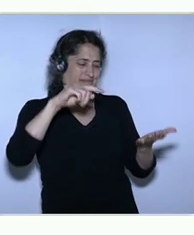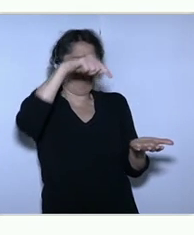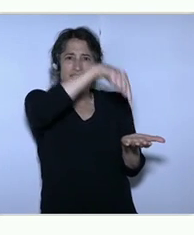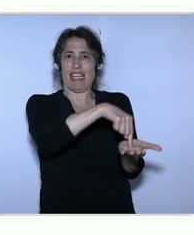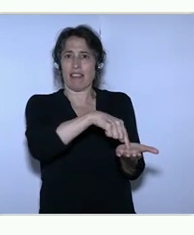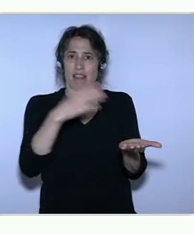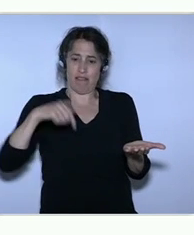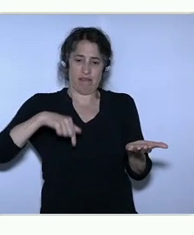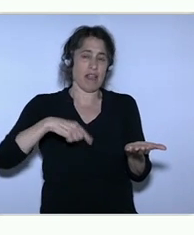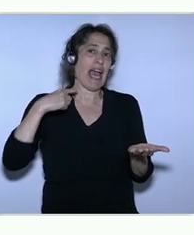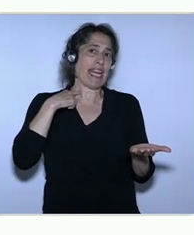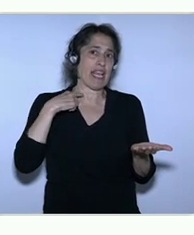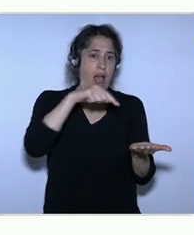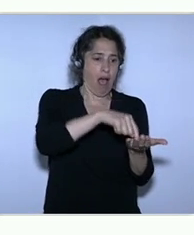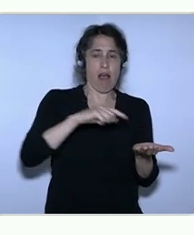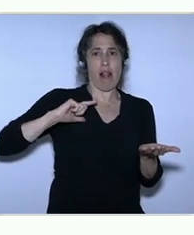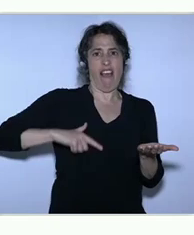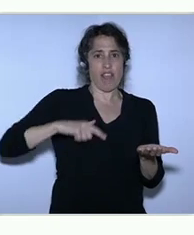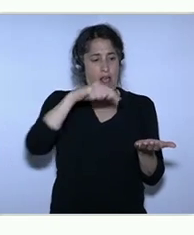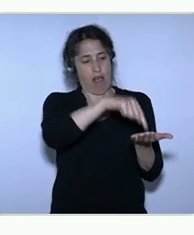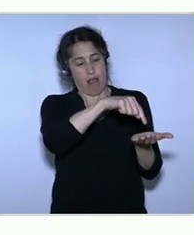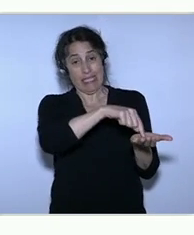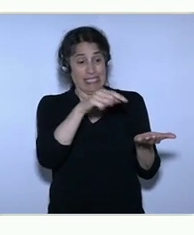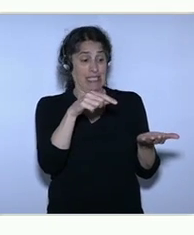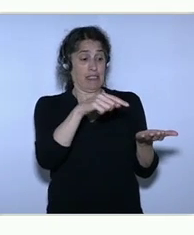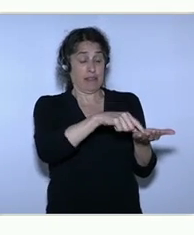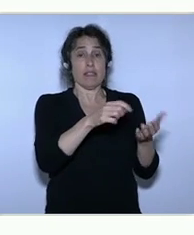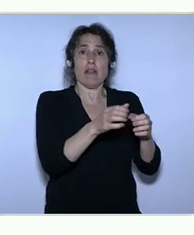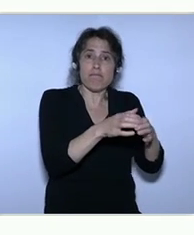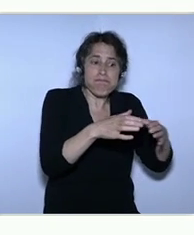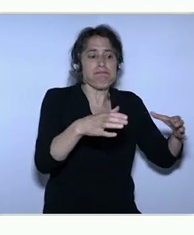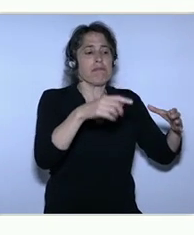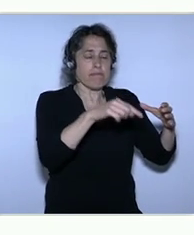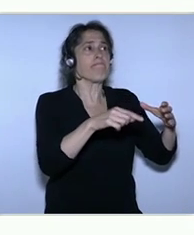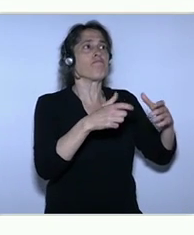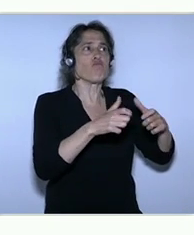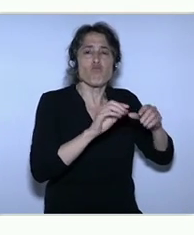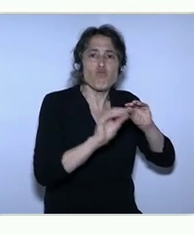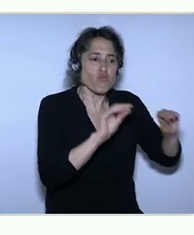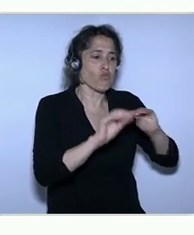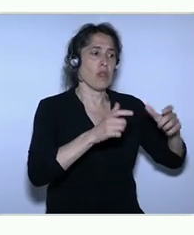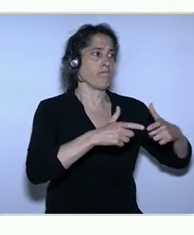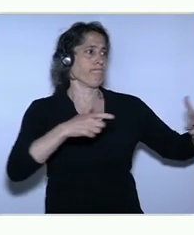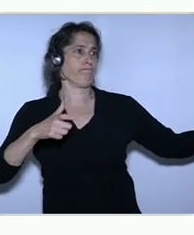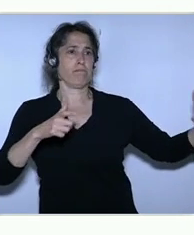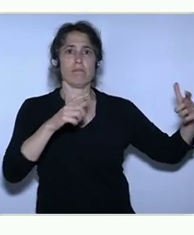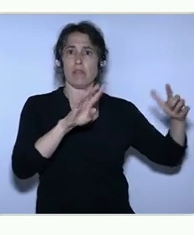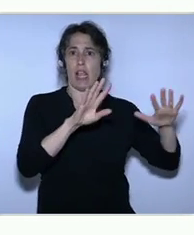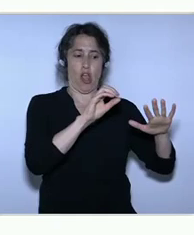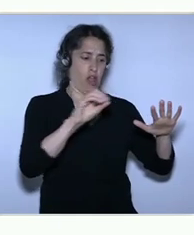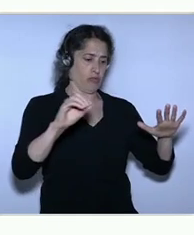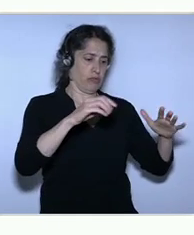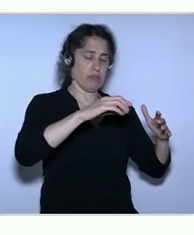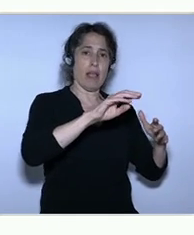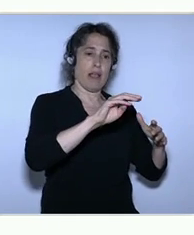And we're trying to help this new generation build this new economic growth, what I would call the new